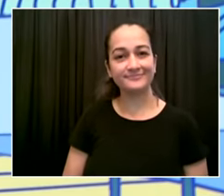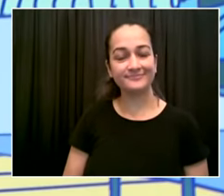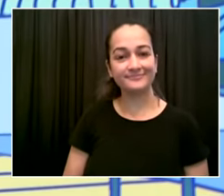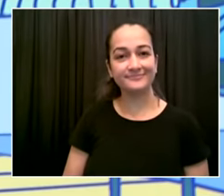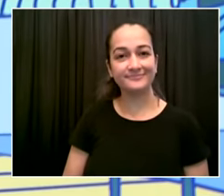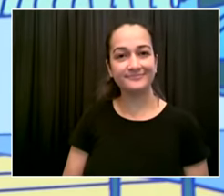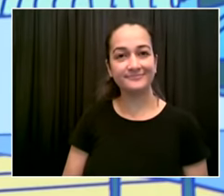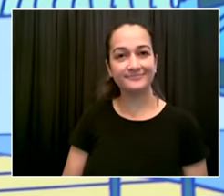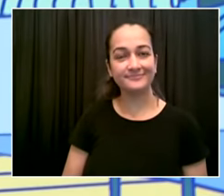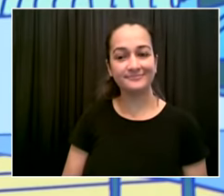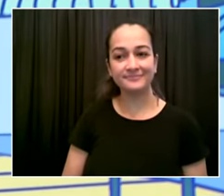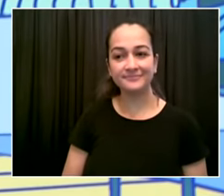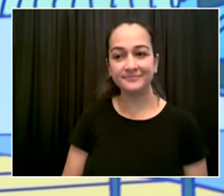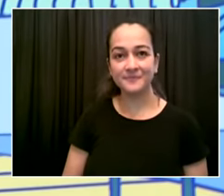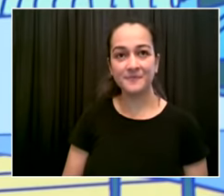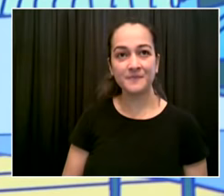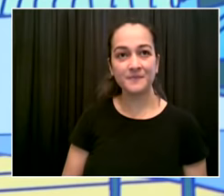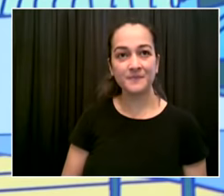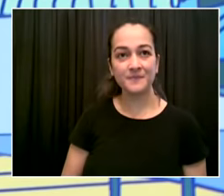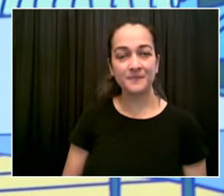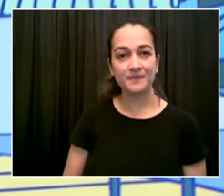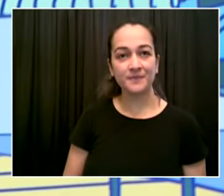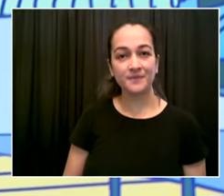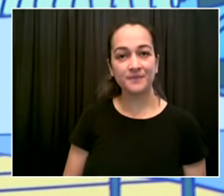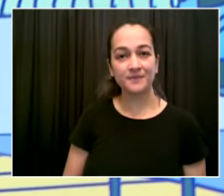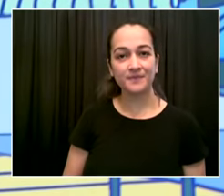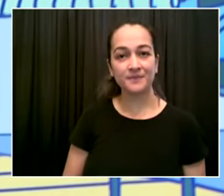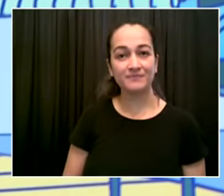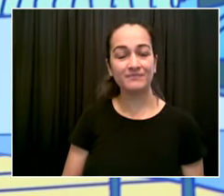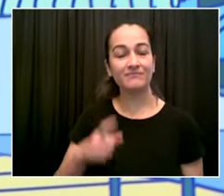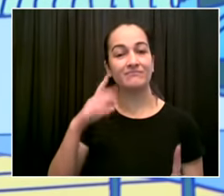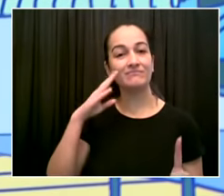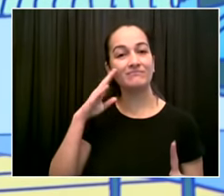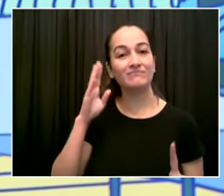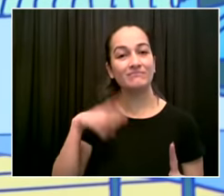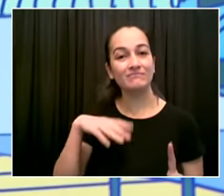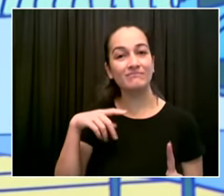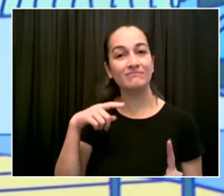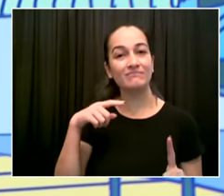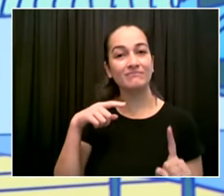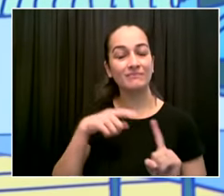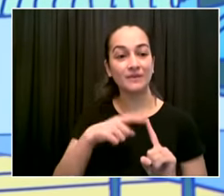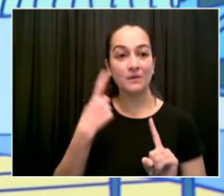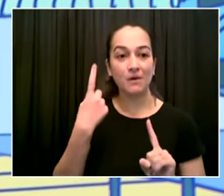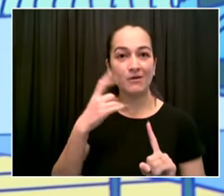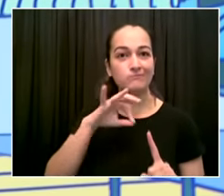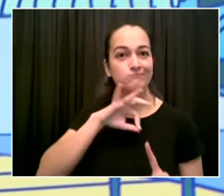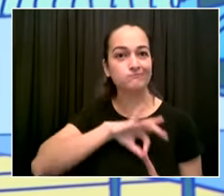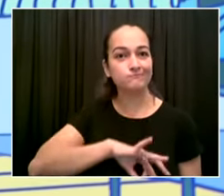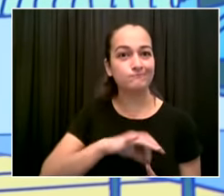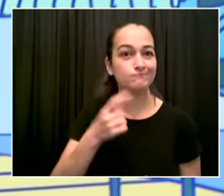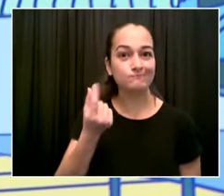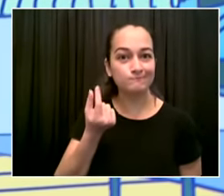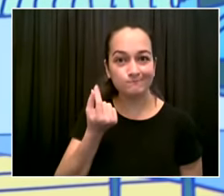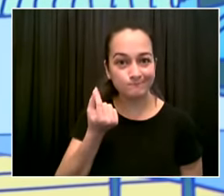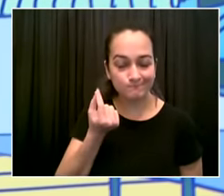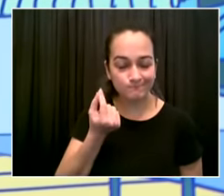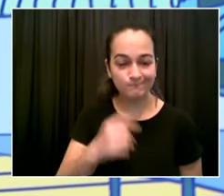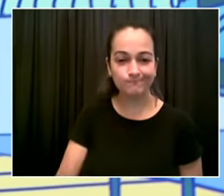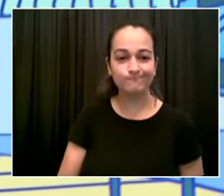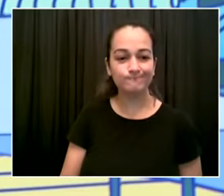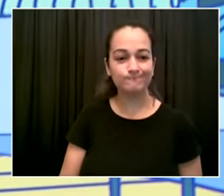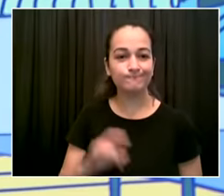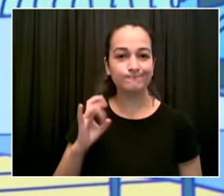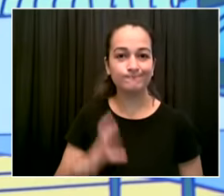the kind of speed with which life is lived nowadays and information flows and news cycles and everything else it's that we can quickly